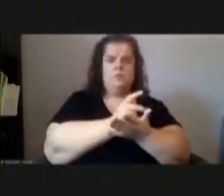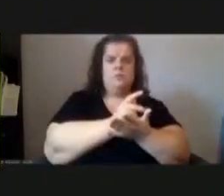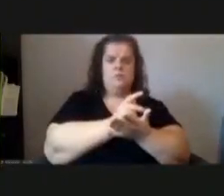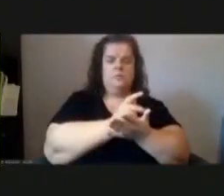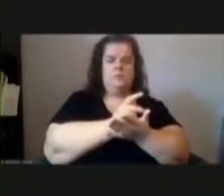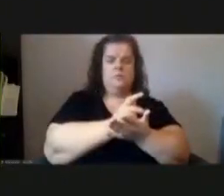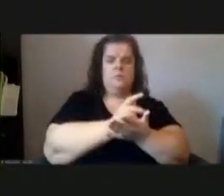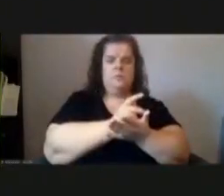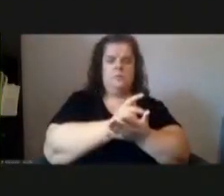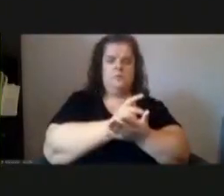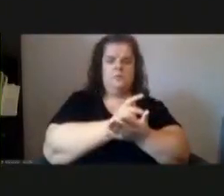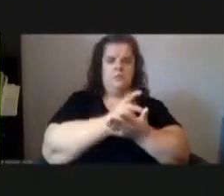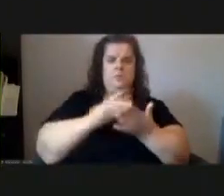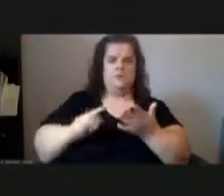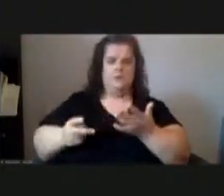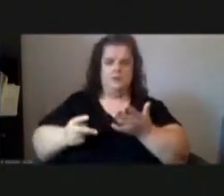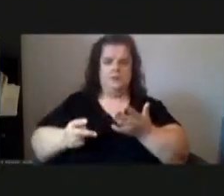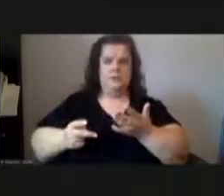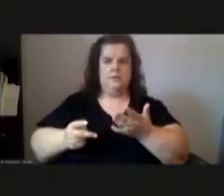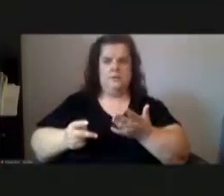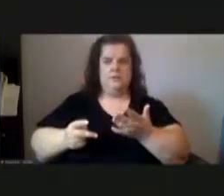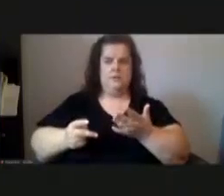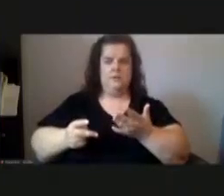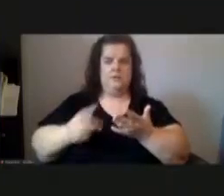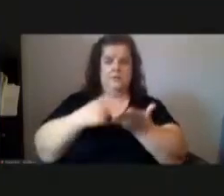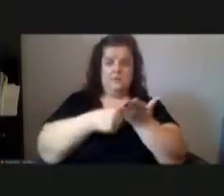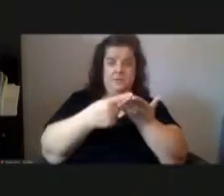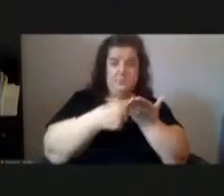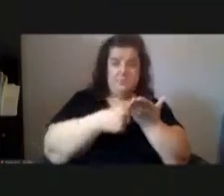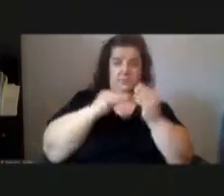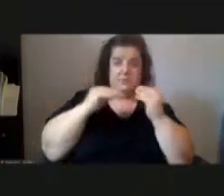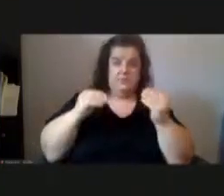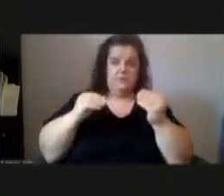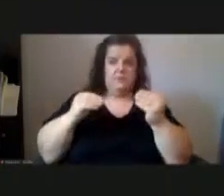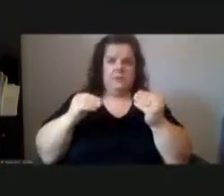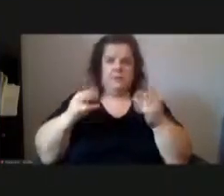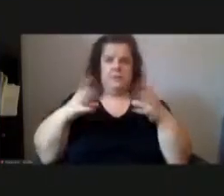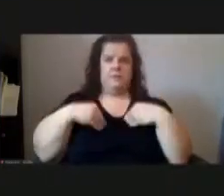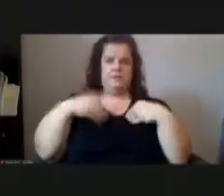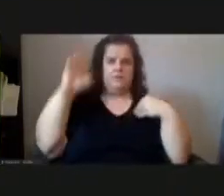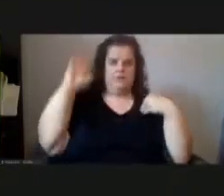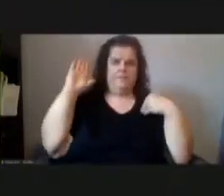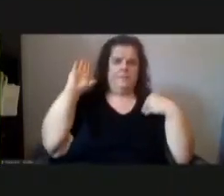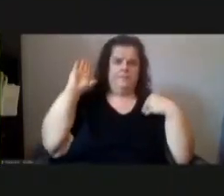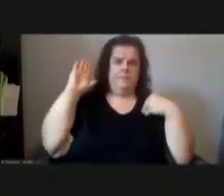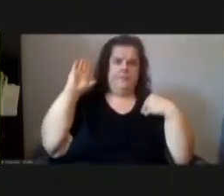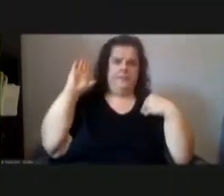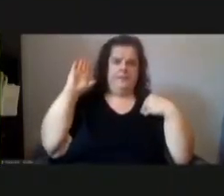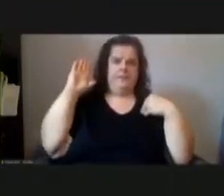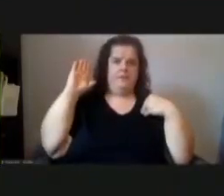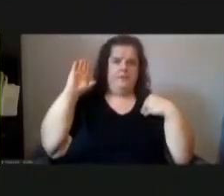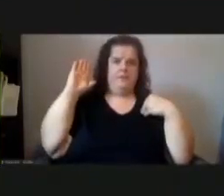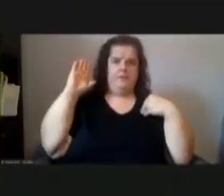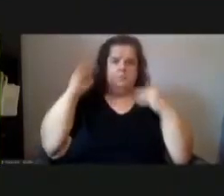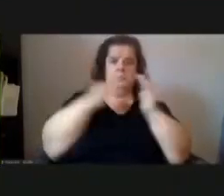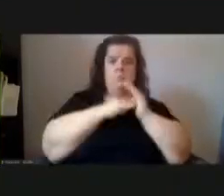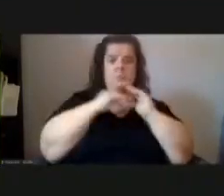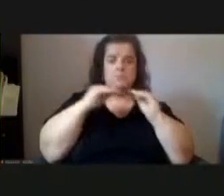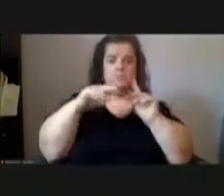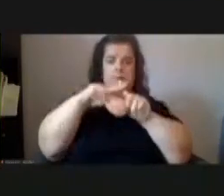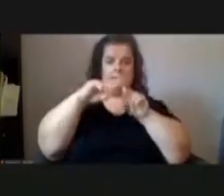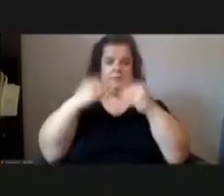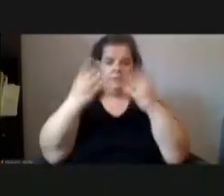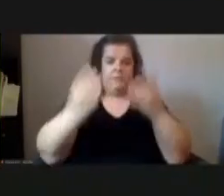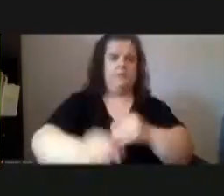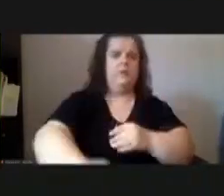the second second any discussion seeing none all those in favor say aye aye any opposed affirmative recommendation bill